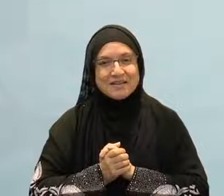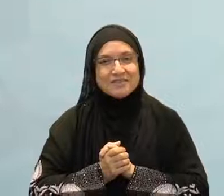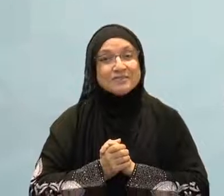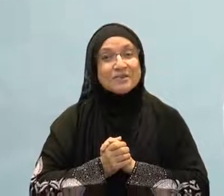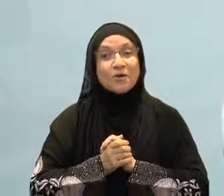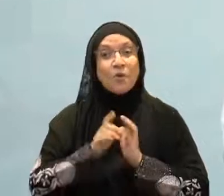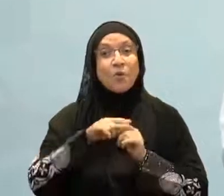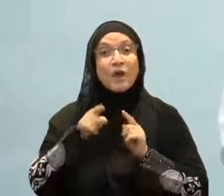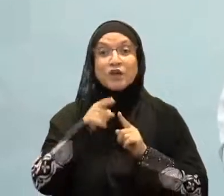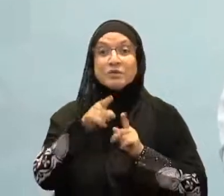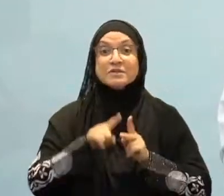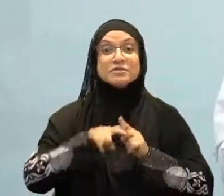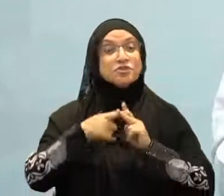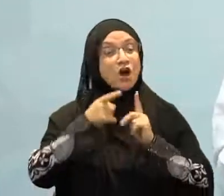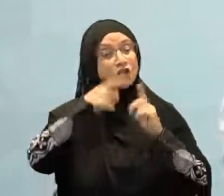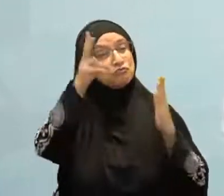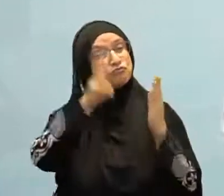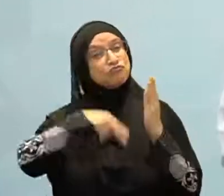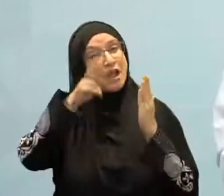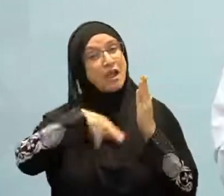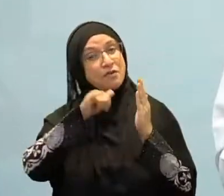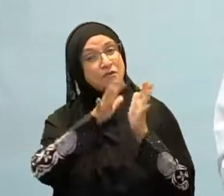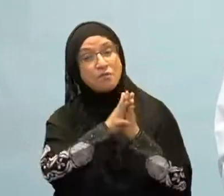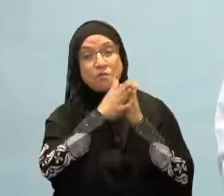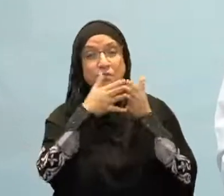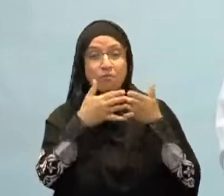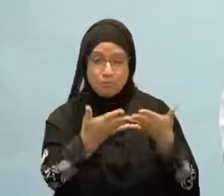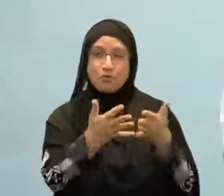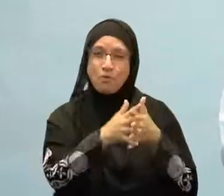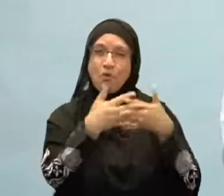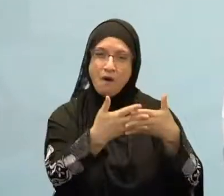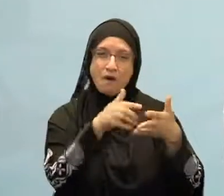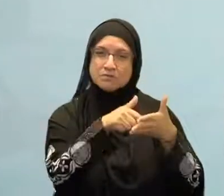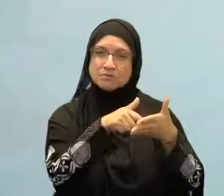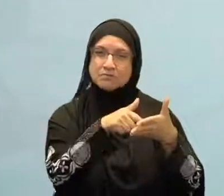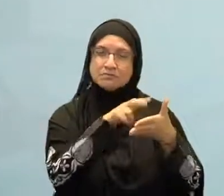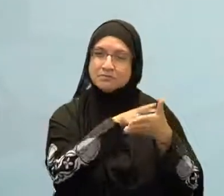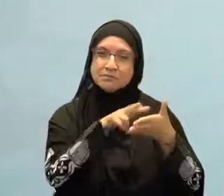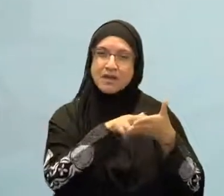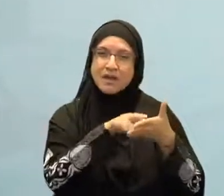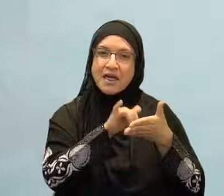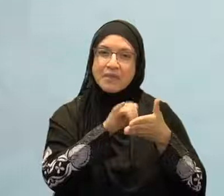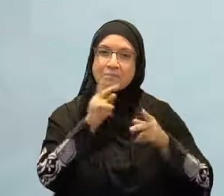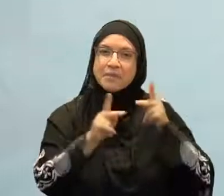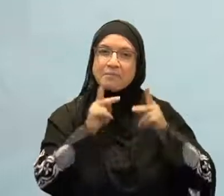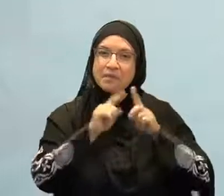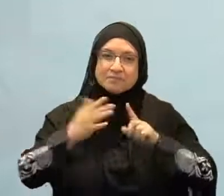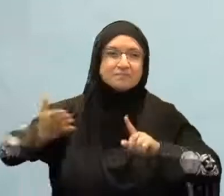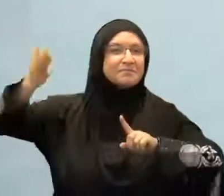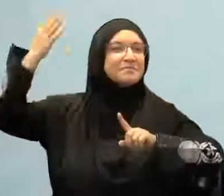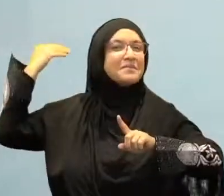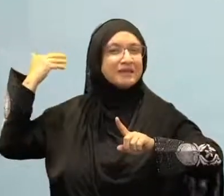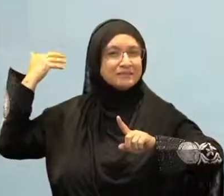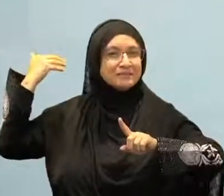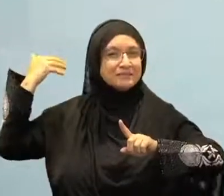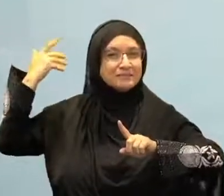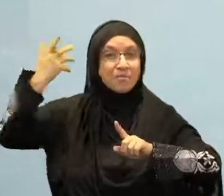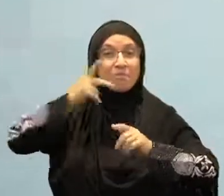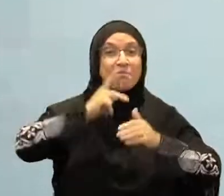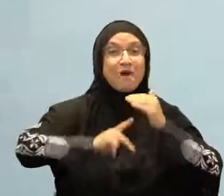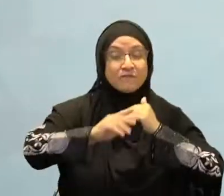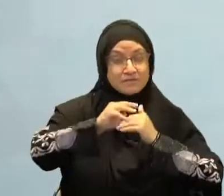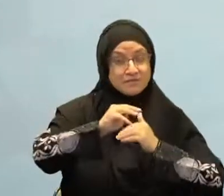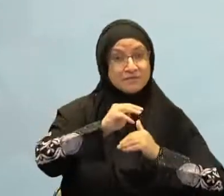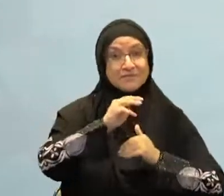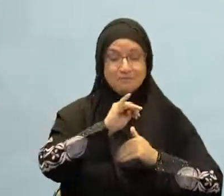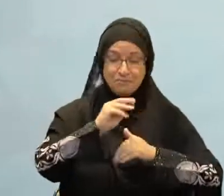the way that the Salaf, the way that the pious predecessors viewed Qiyam al-Layl seemingly as an obligation, not an obligation in a